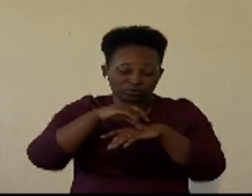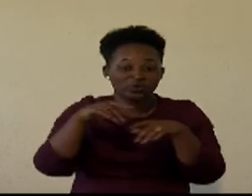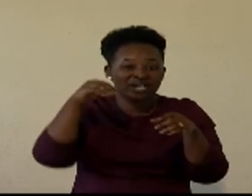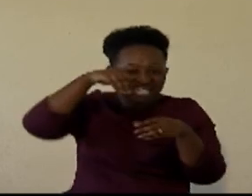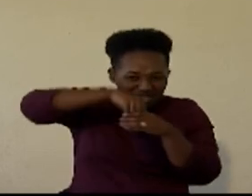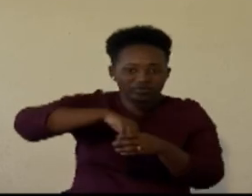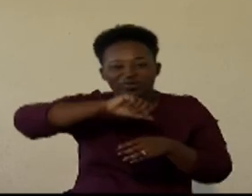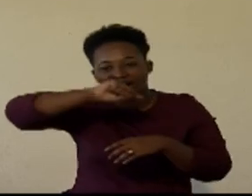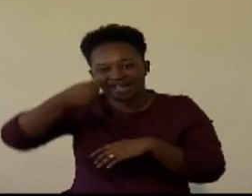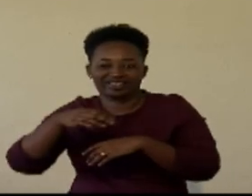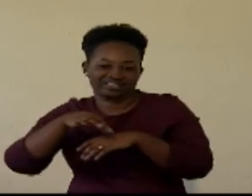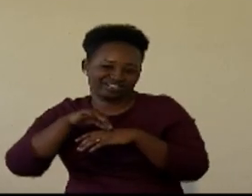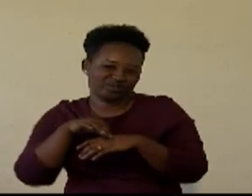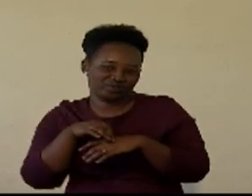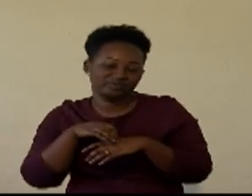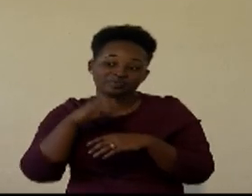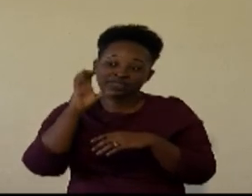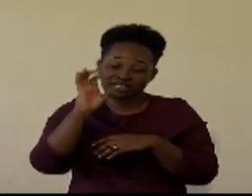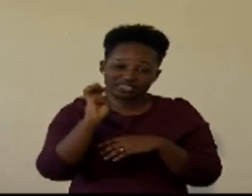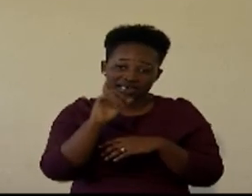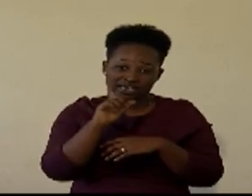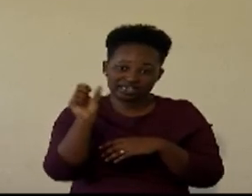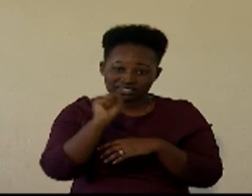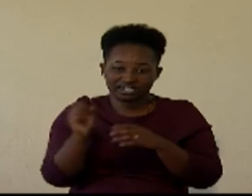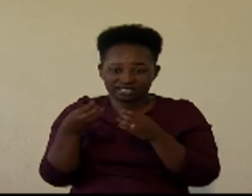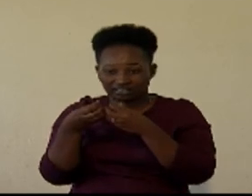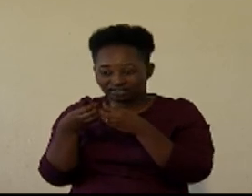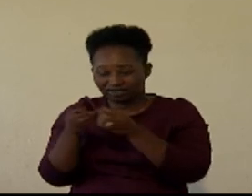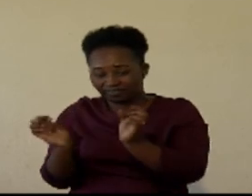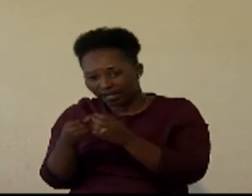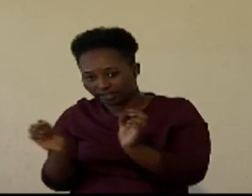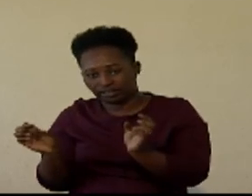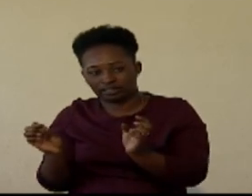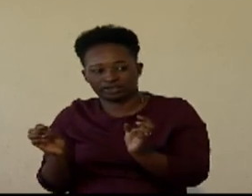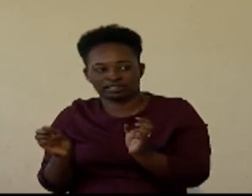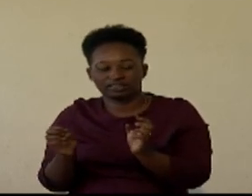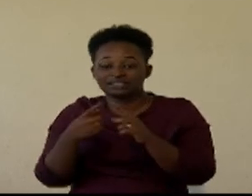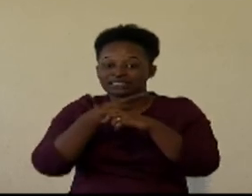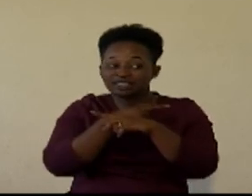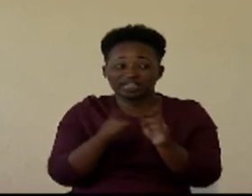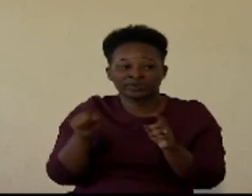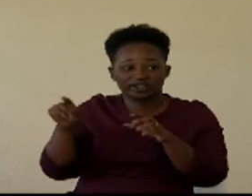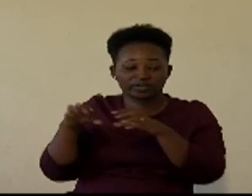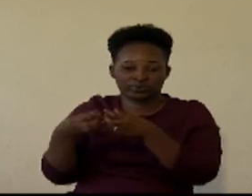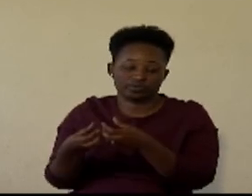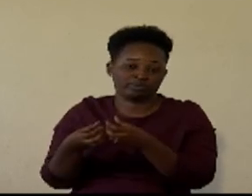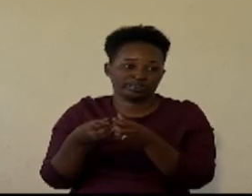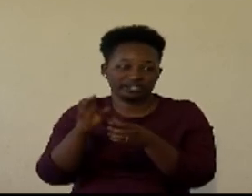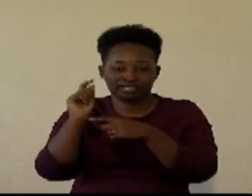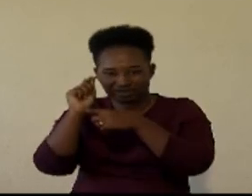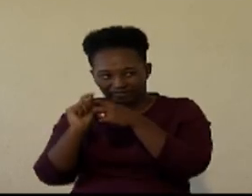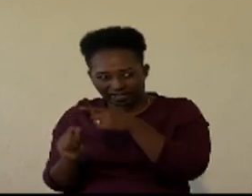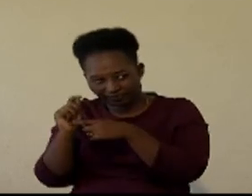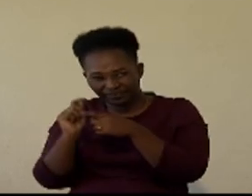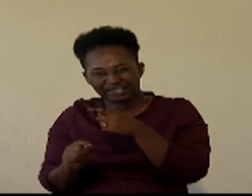so these cells that are dividing here are completely different from these good ones and they are dividing they divide